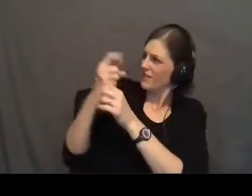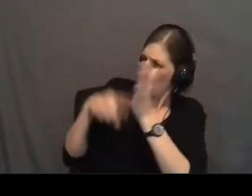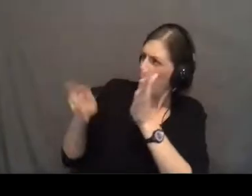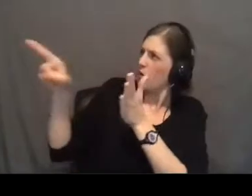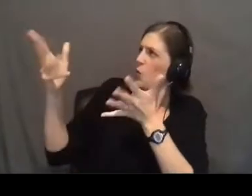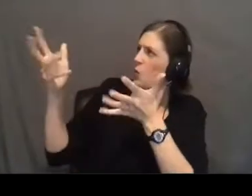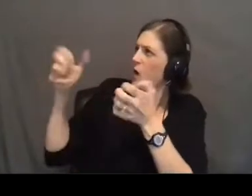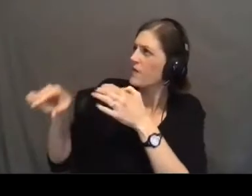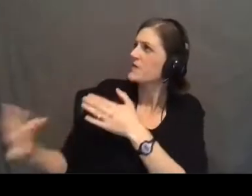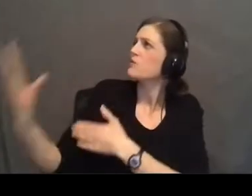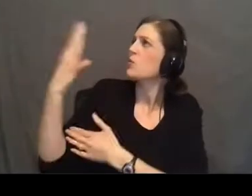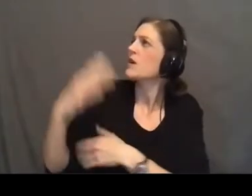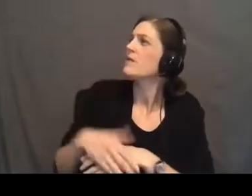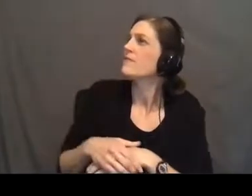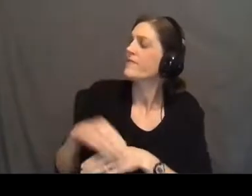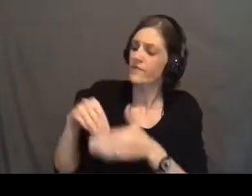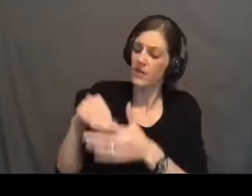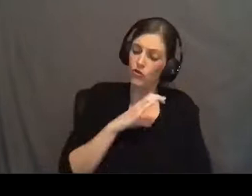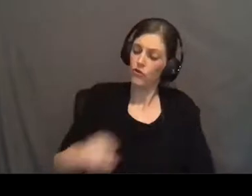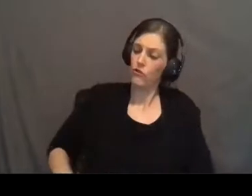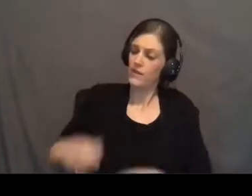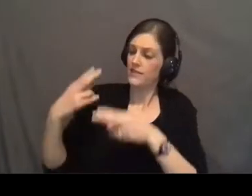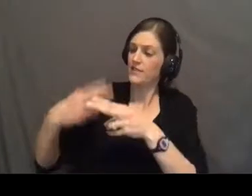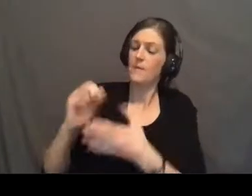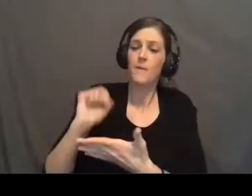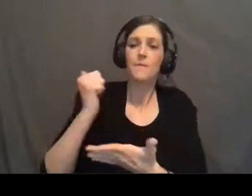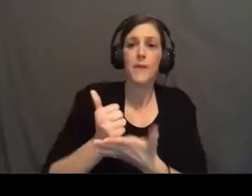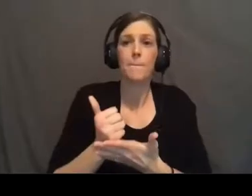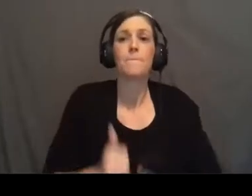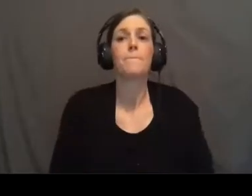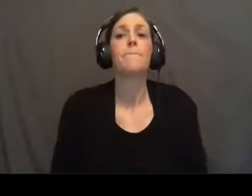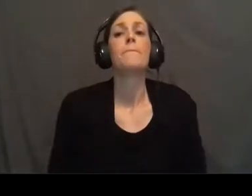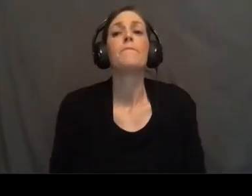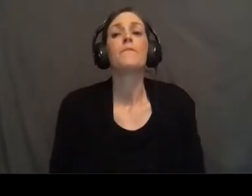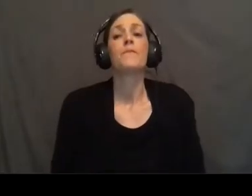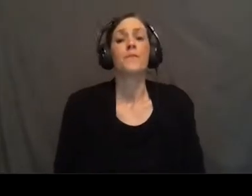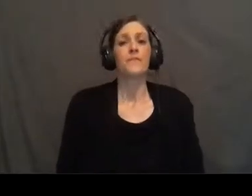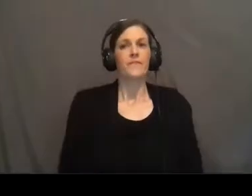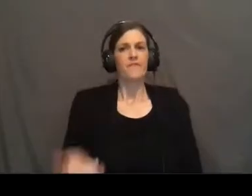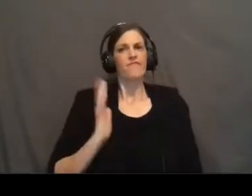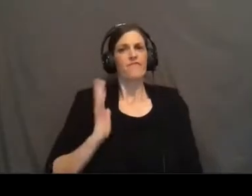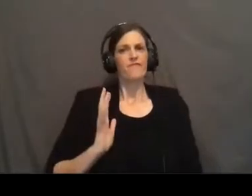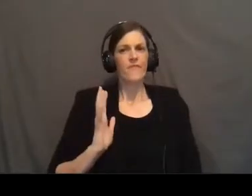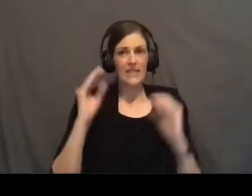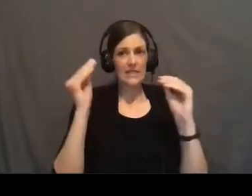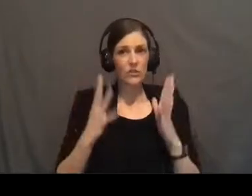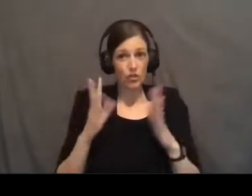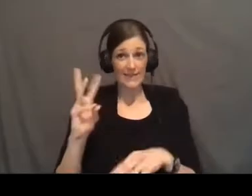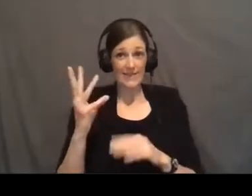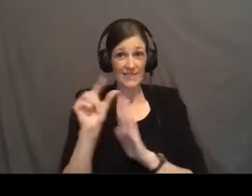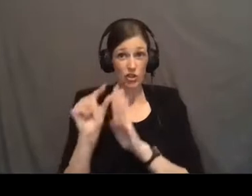would have for us this morning? In Christ's name, amen. I had a teacher in sixth grade